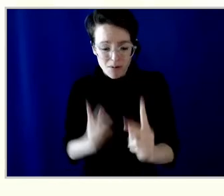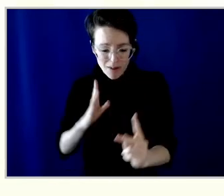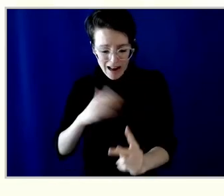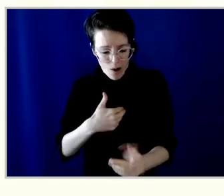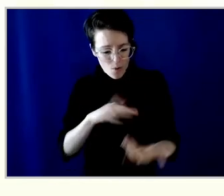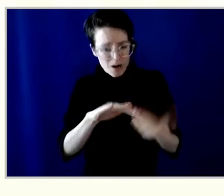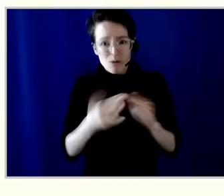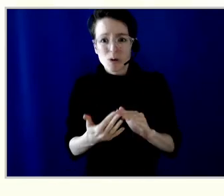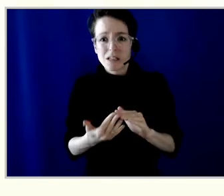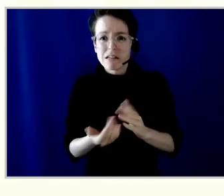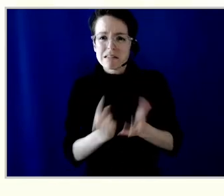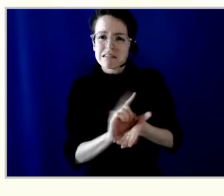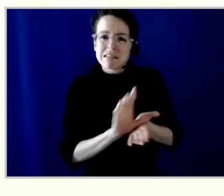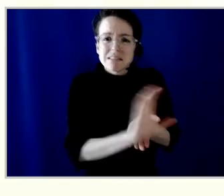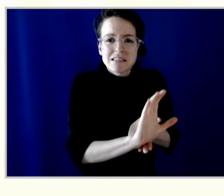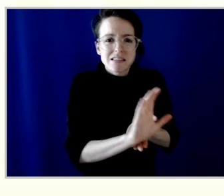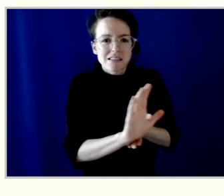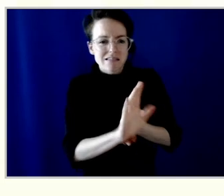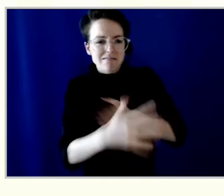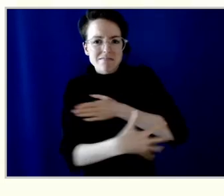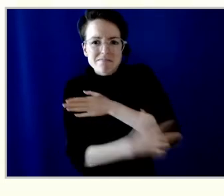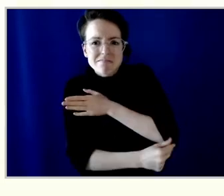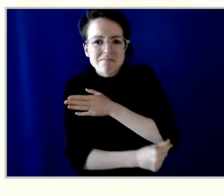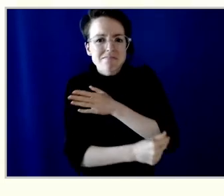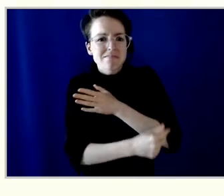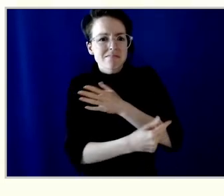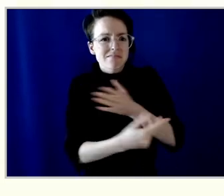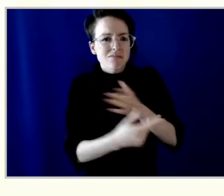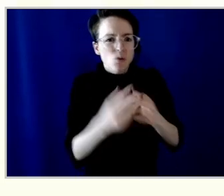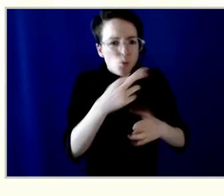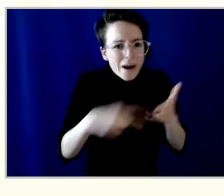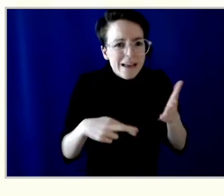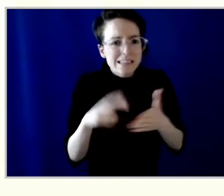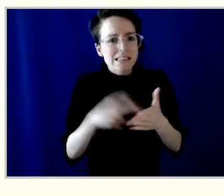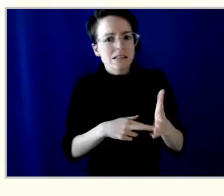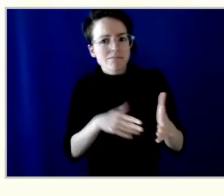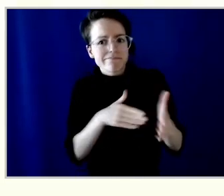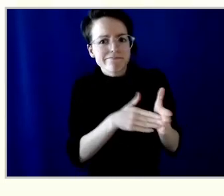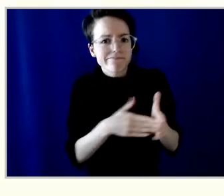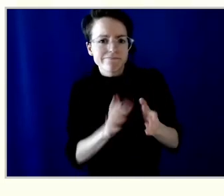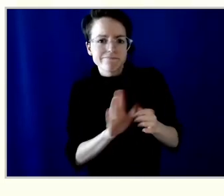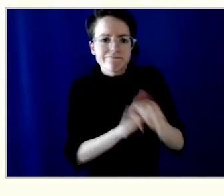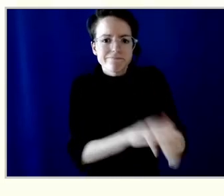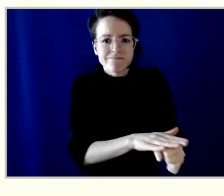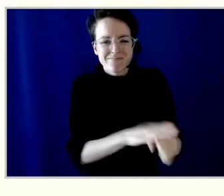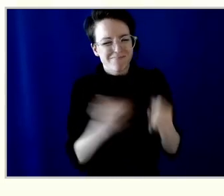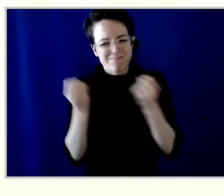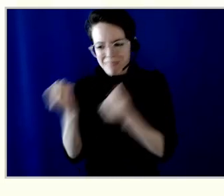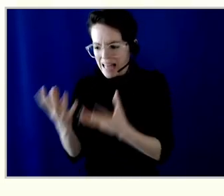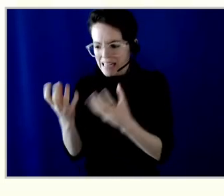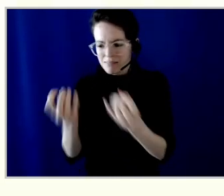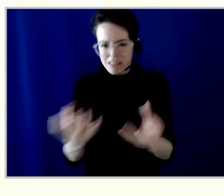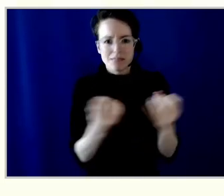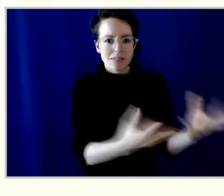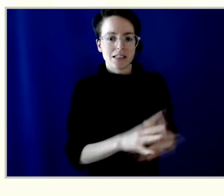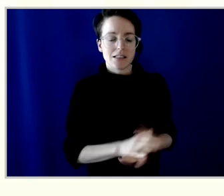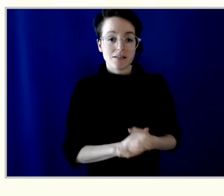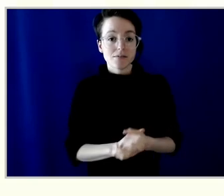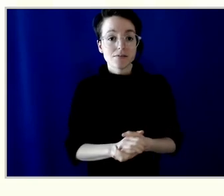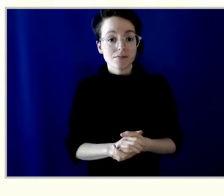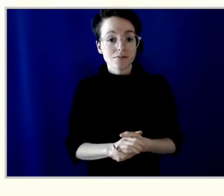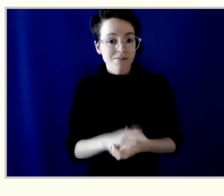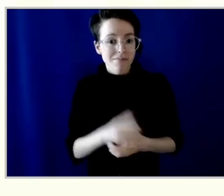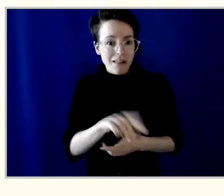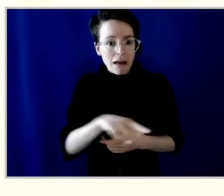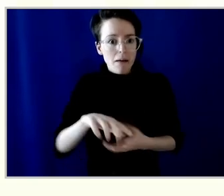can feel hopeless. But we don't have to face them alone. 2021 was a very successful year financially for